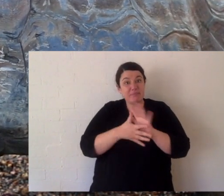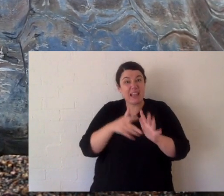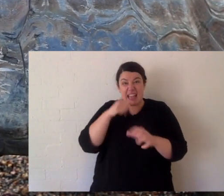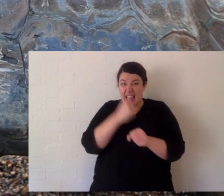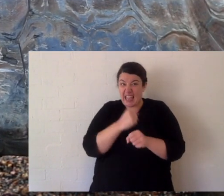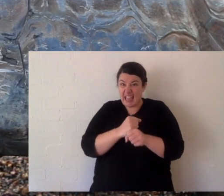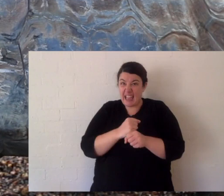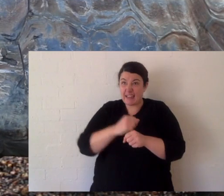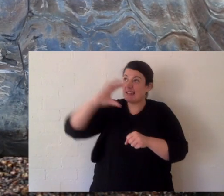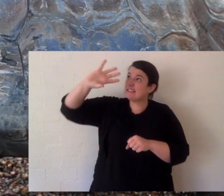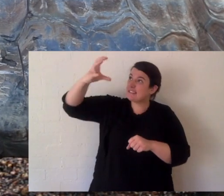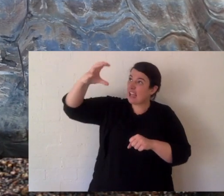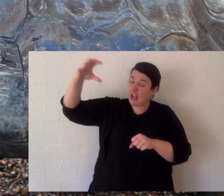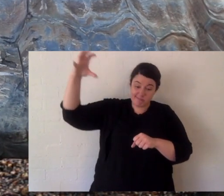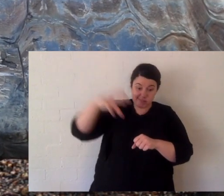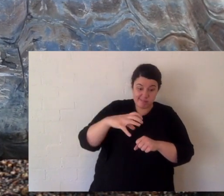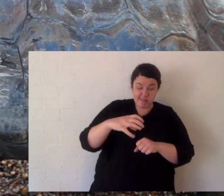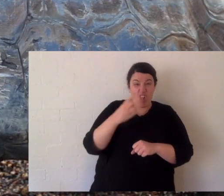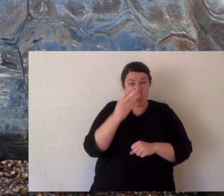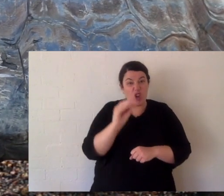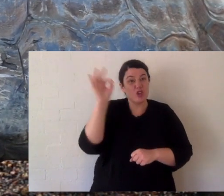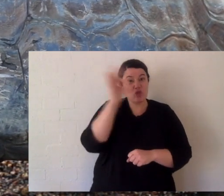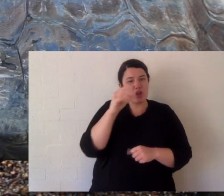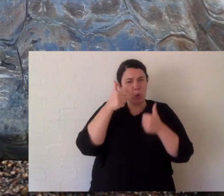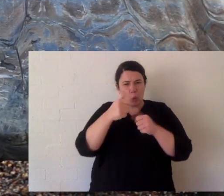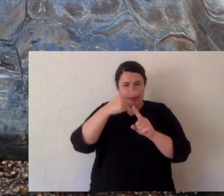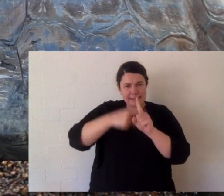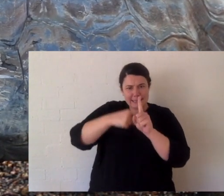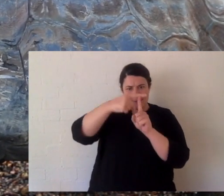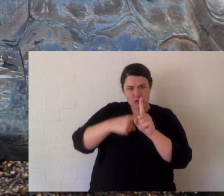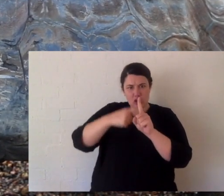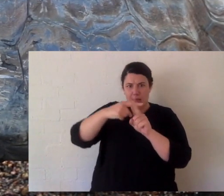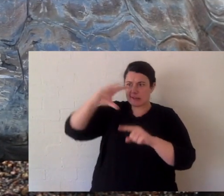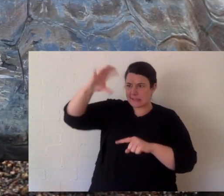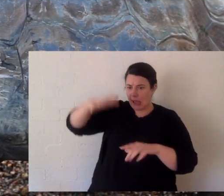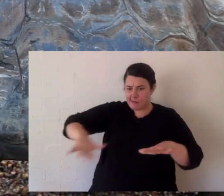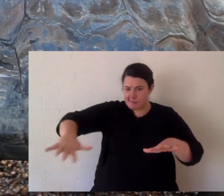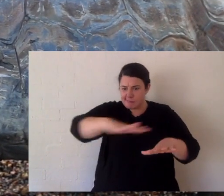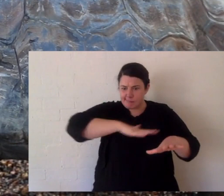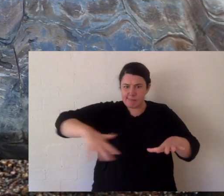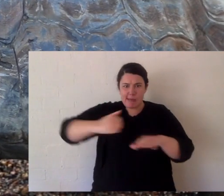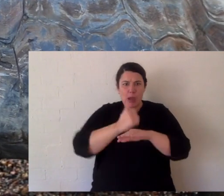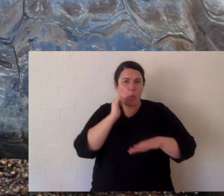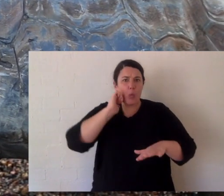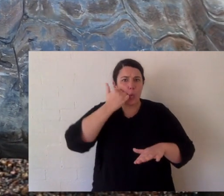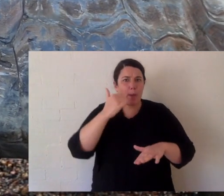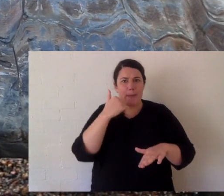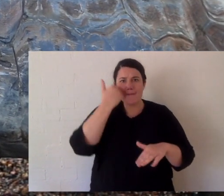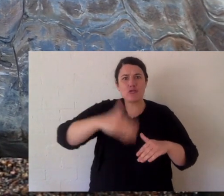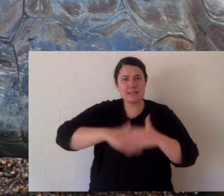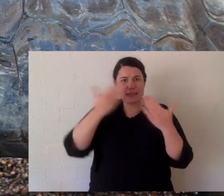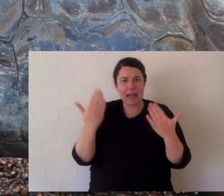the eggs have to be at a particular temperature, and maybe 30 degrees, and the sun will come and warm that patch every day,